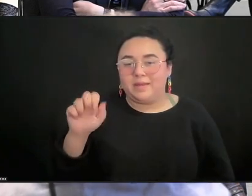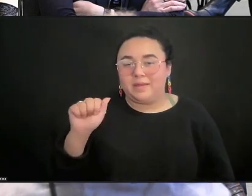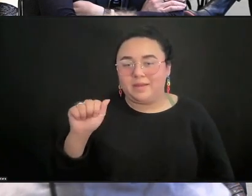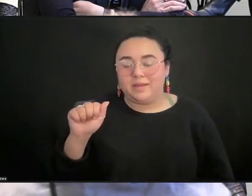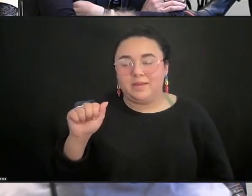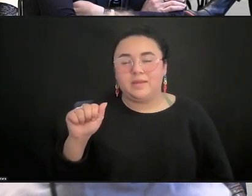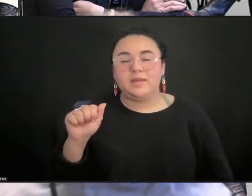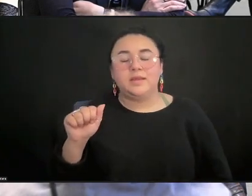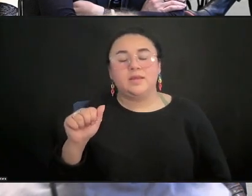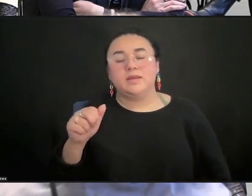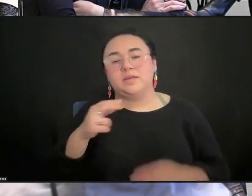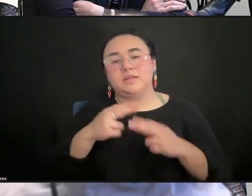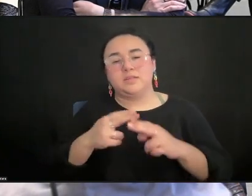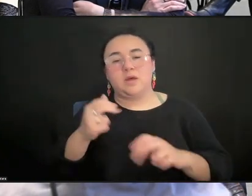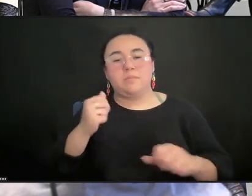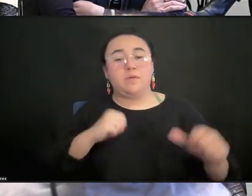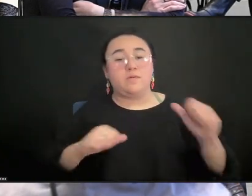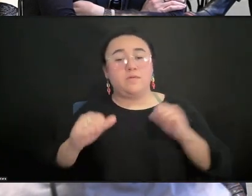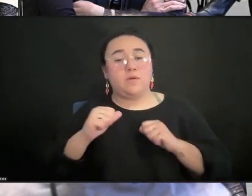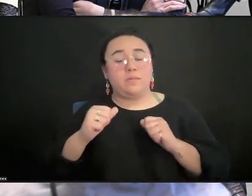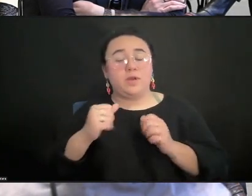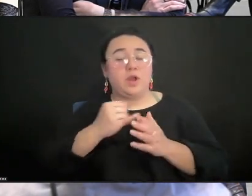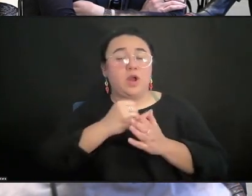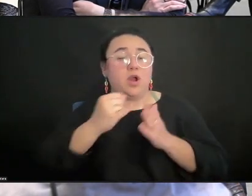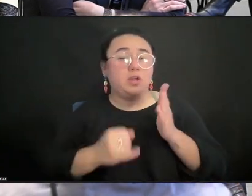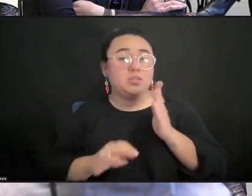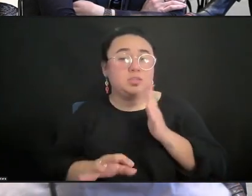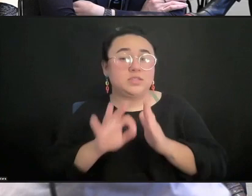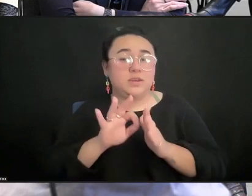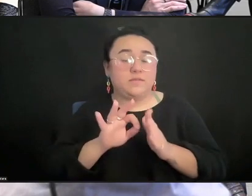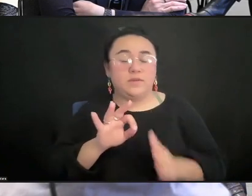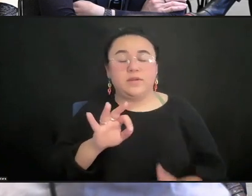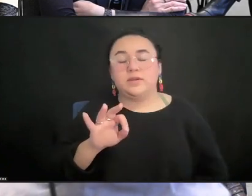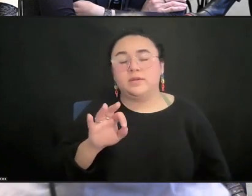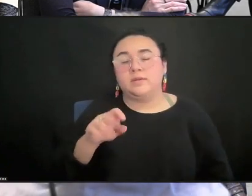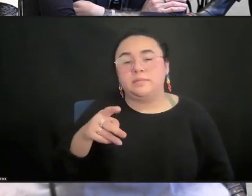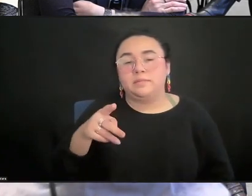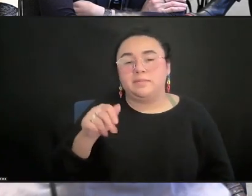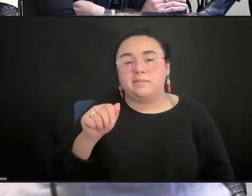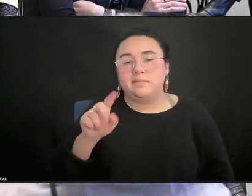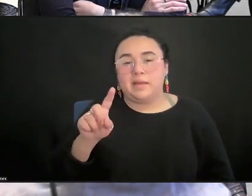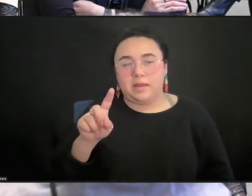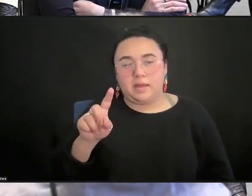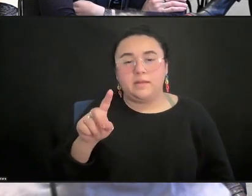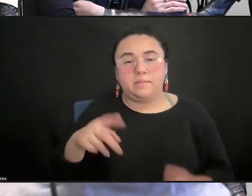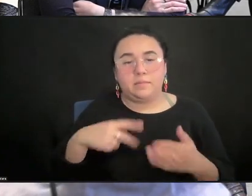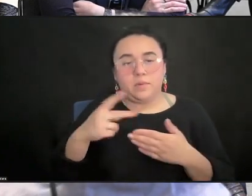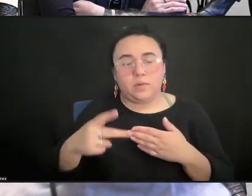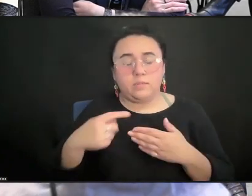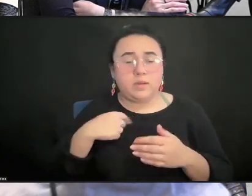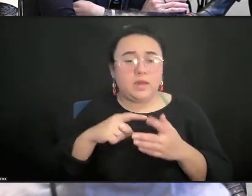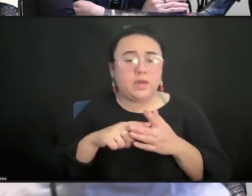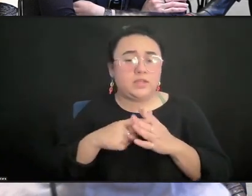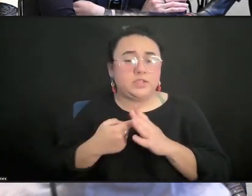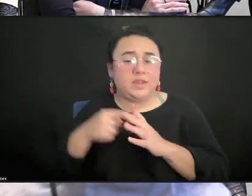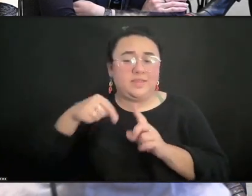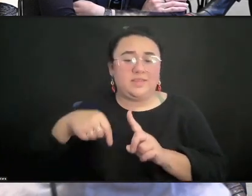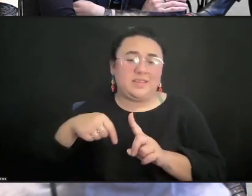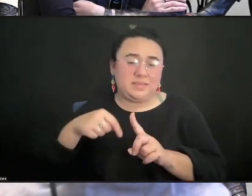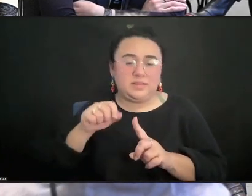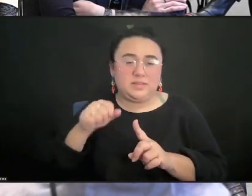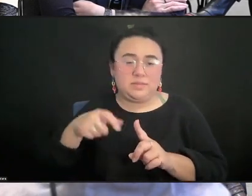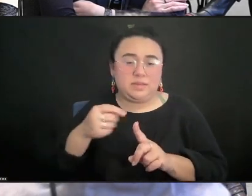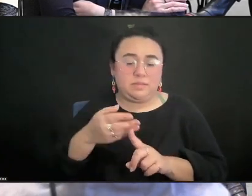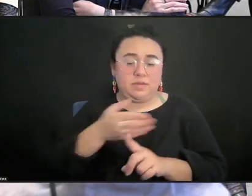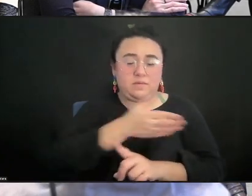Discovery, PAD program. But I only started this in September. Before that, I had a life in government. And I wanted to pick up